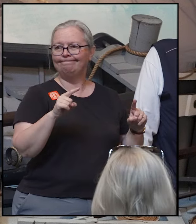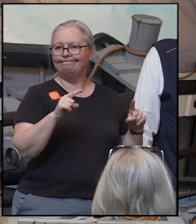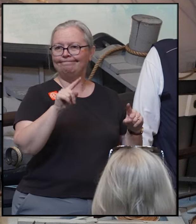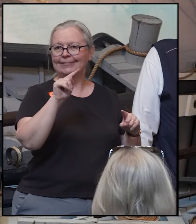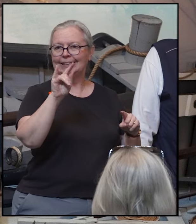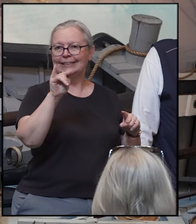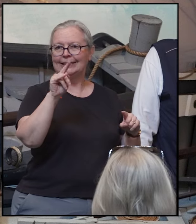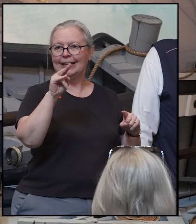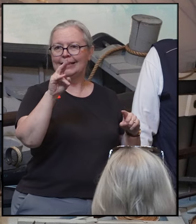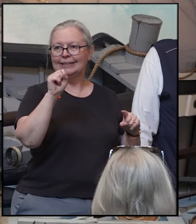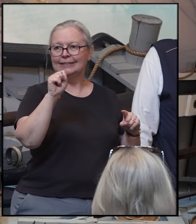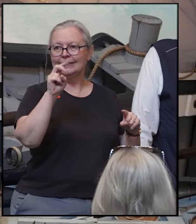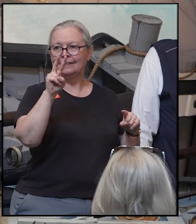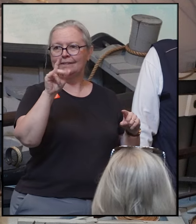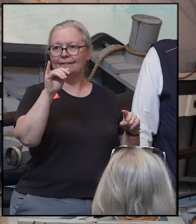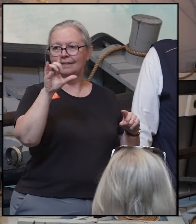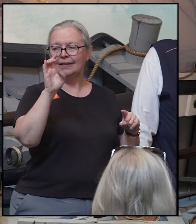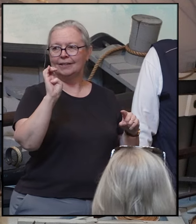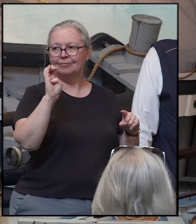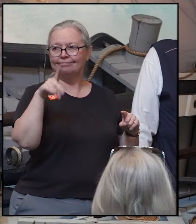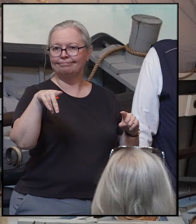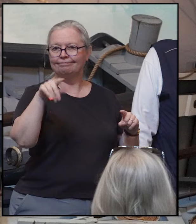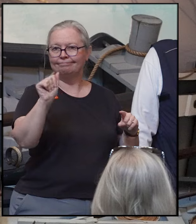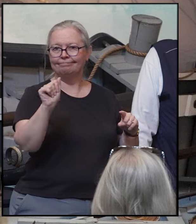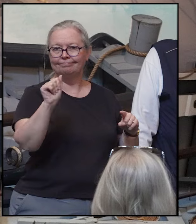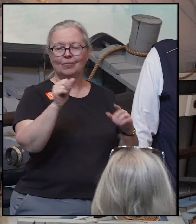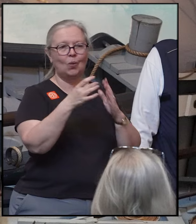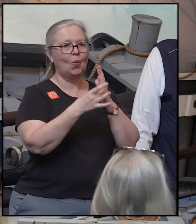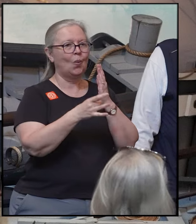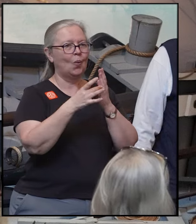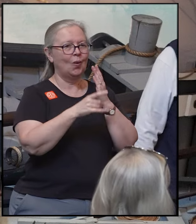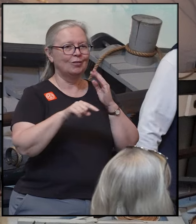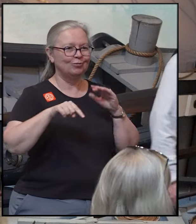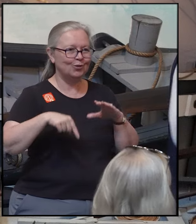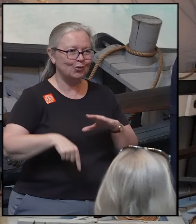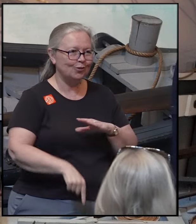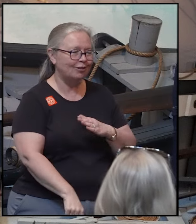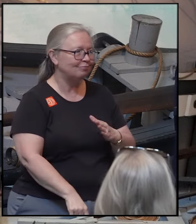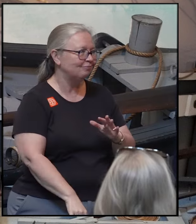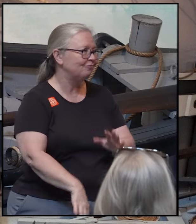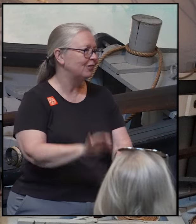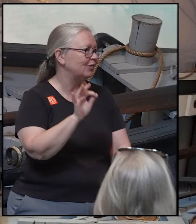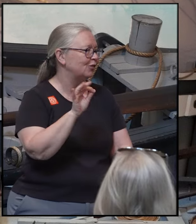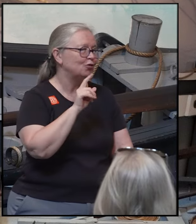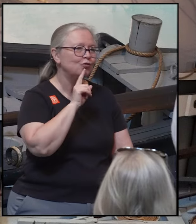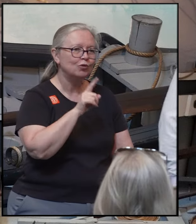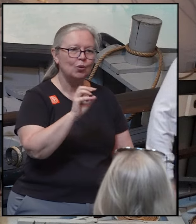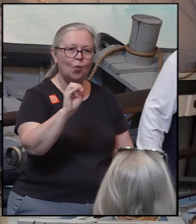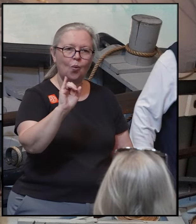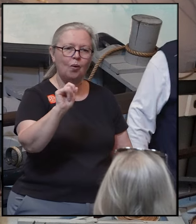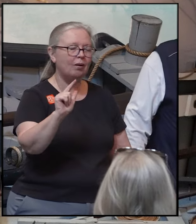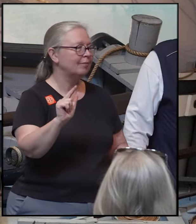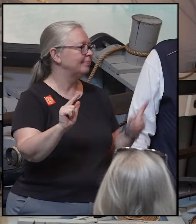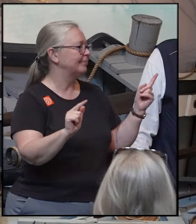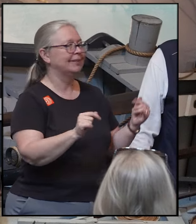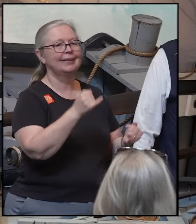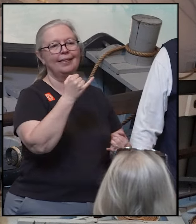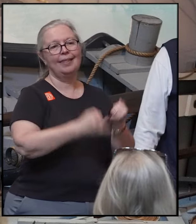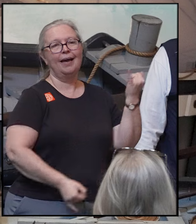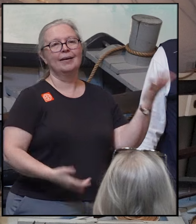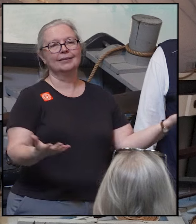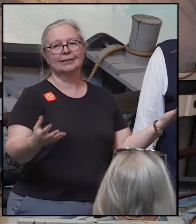Titusville, Pennsylvania. Oil in the ground. And then, the last blow was the Civil War.